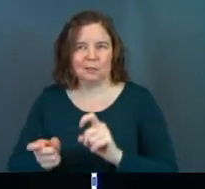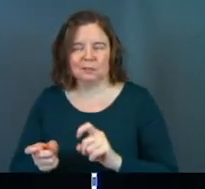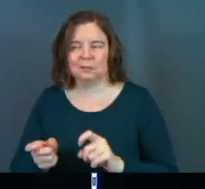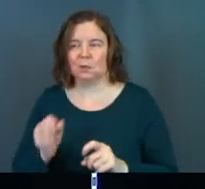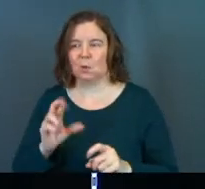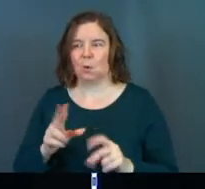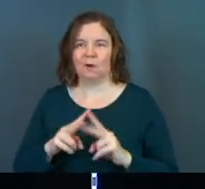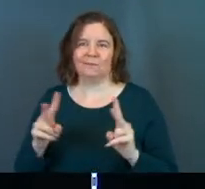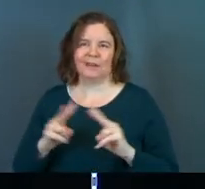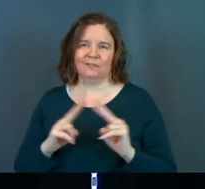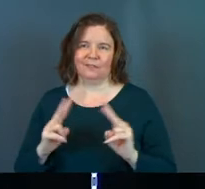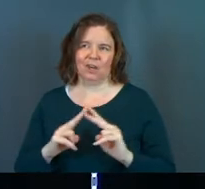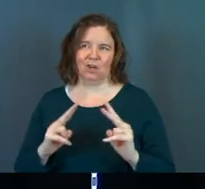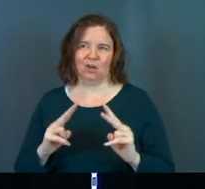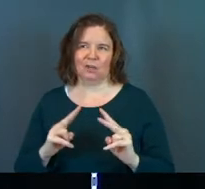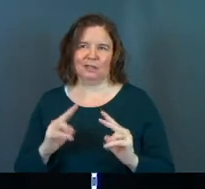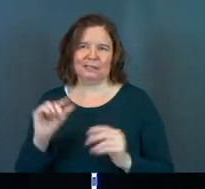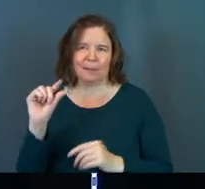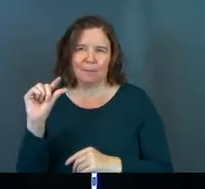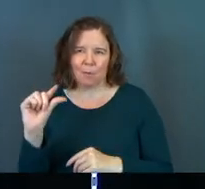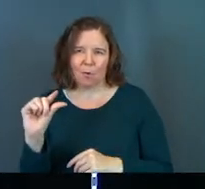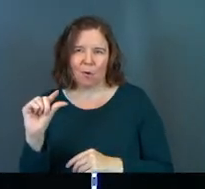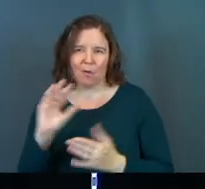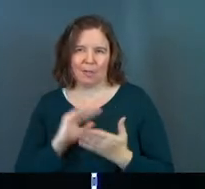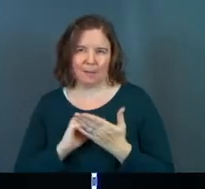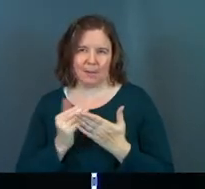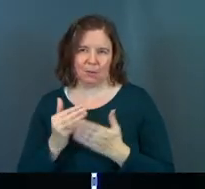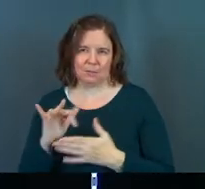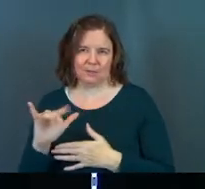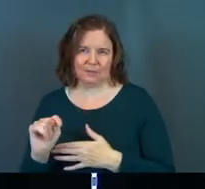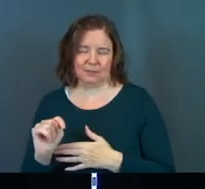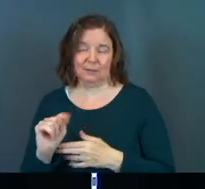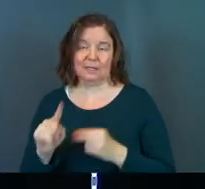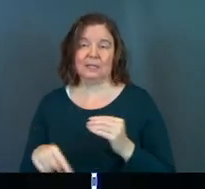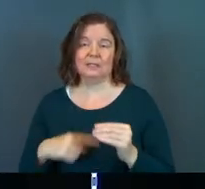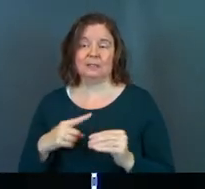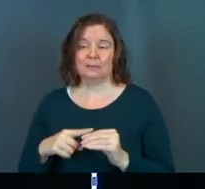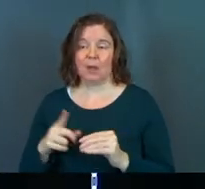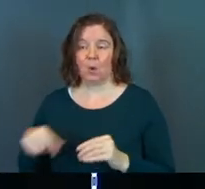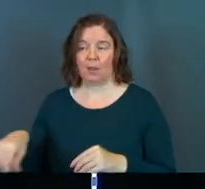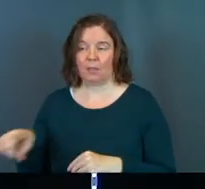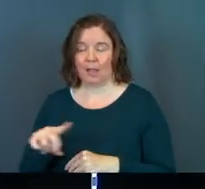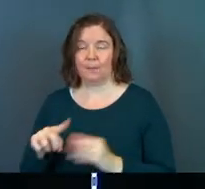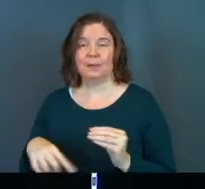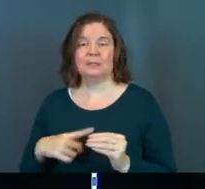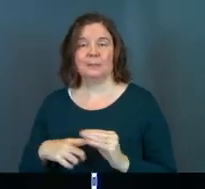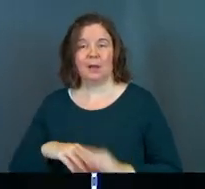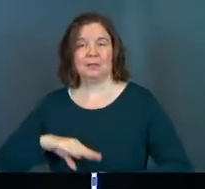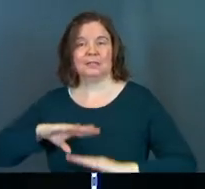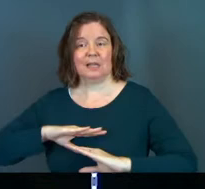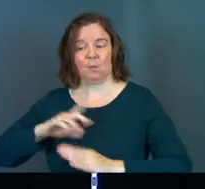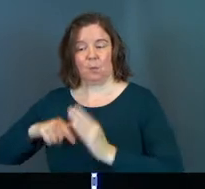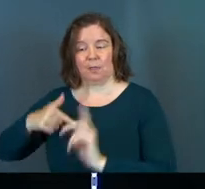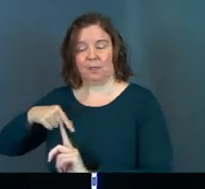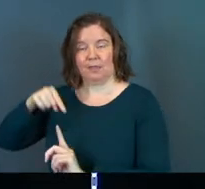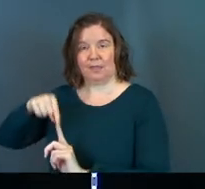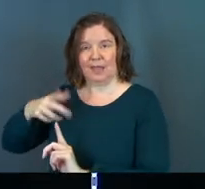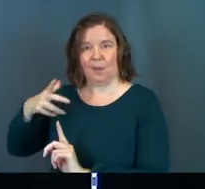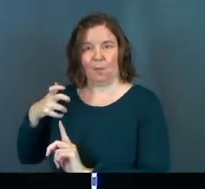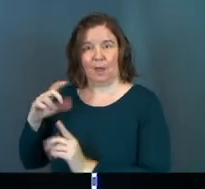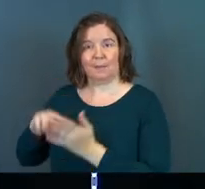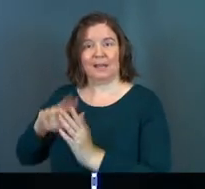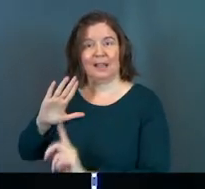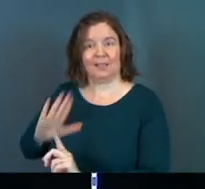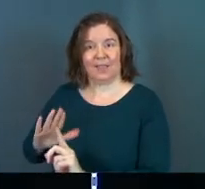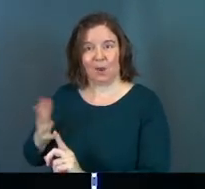or just very, very small little amounts of it. It's about them. It's about satisfying what they want, meeting